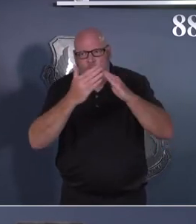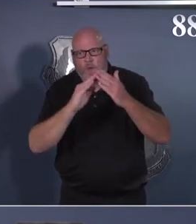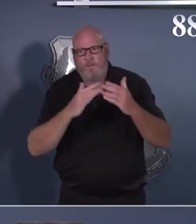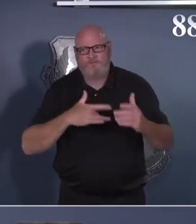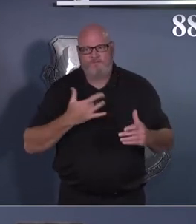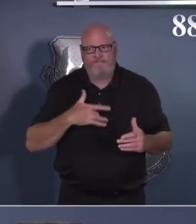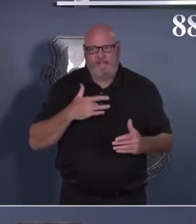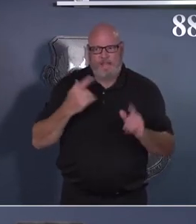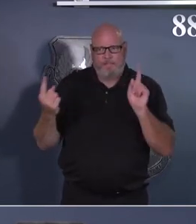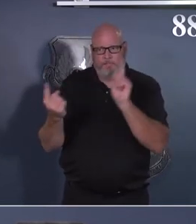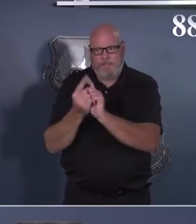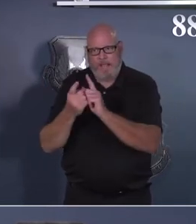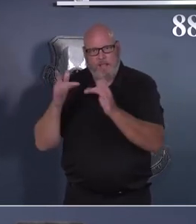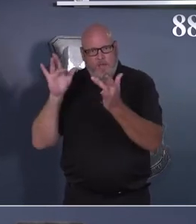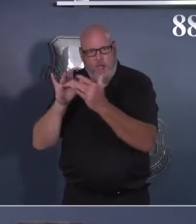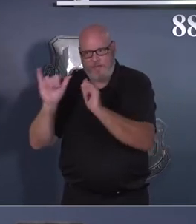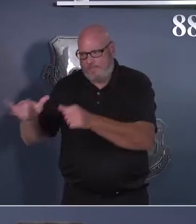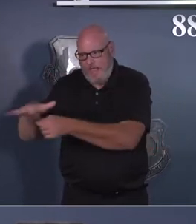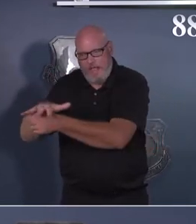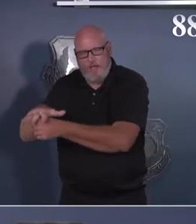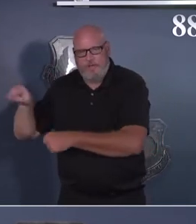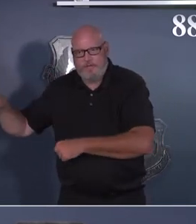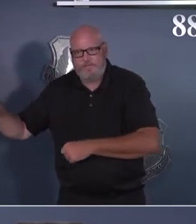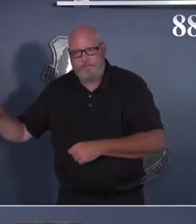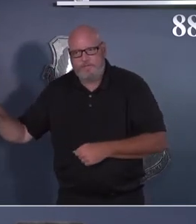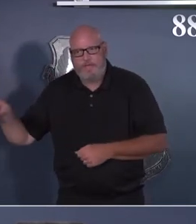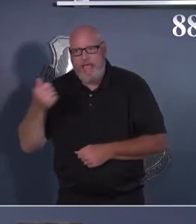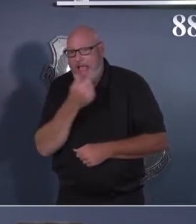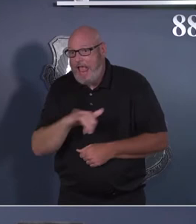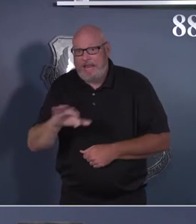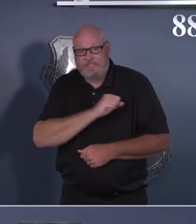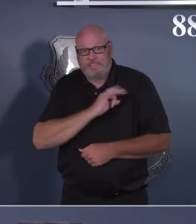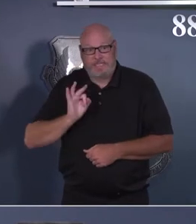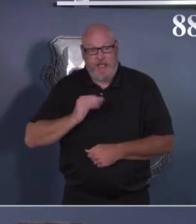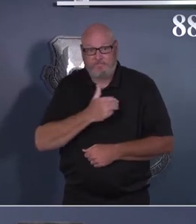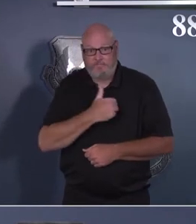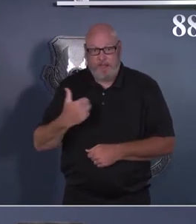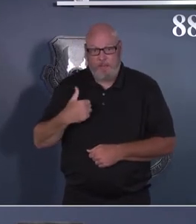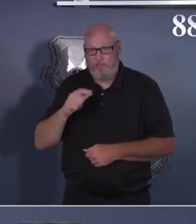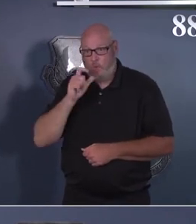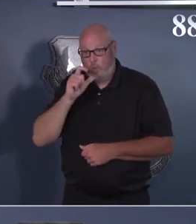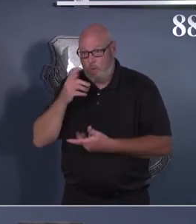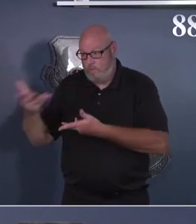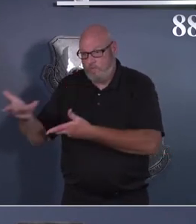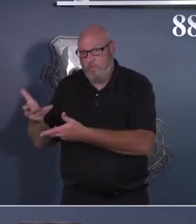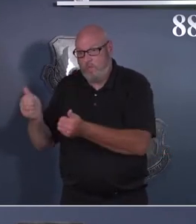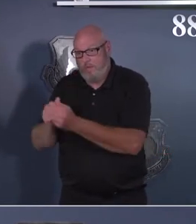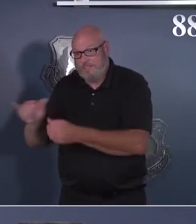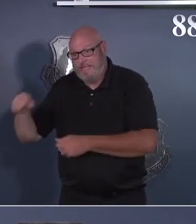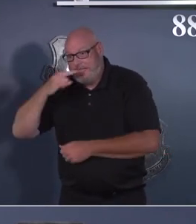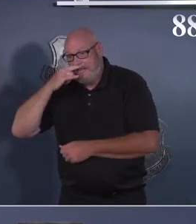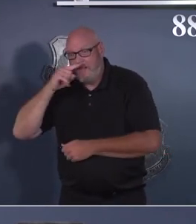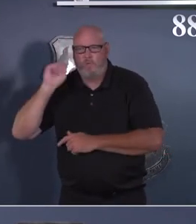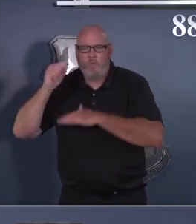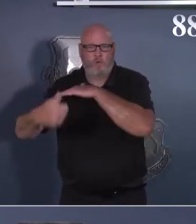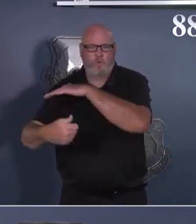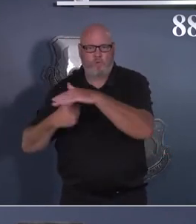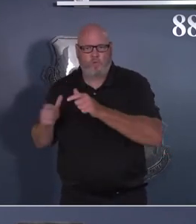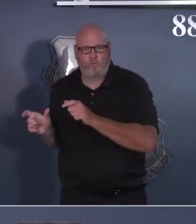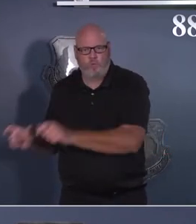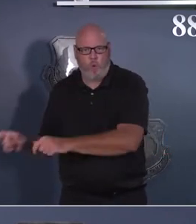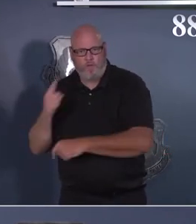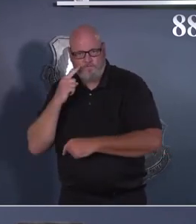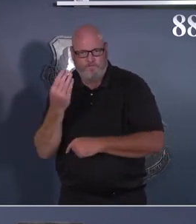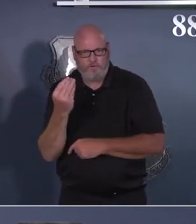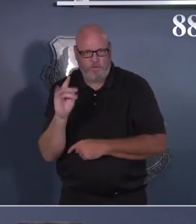and isolate any affected staff members. Rest assured, the health and safety of your children and our staff members are